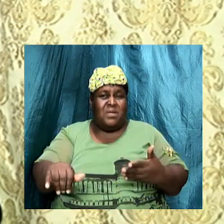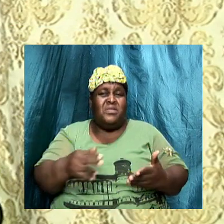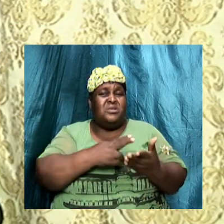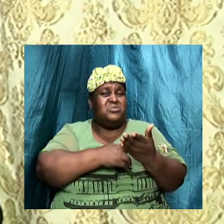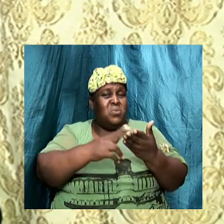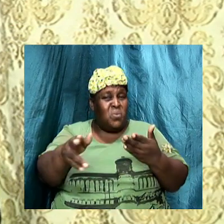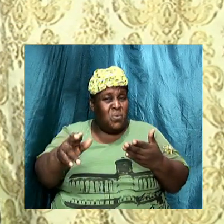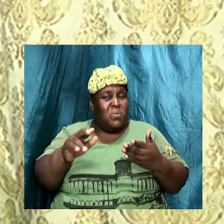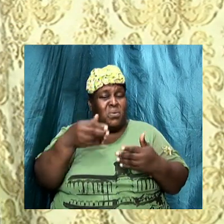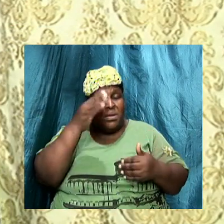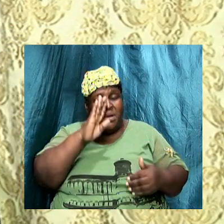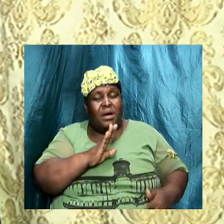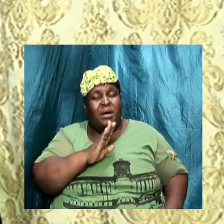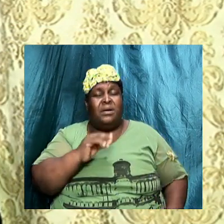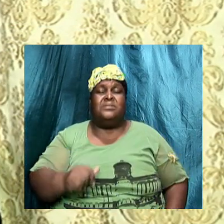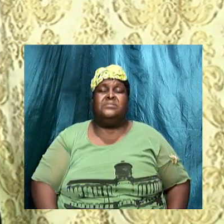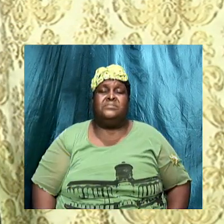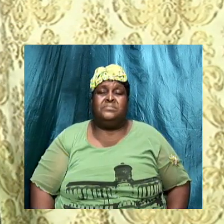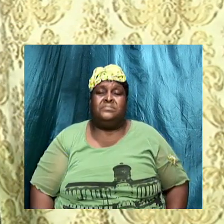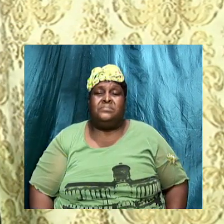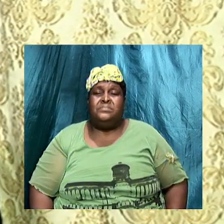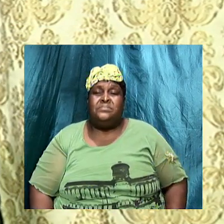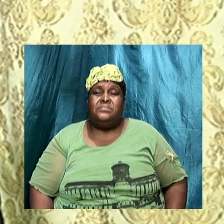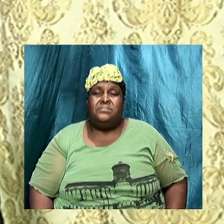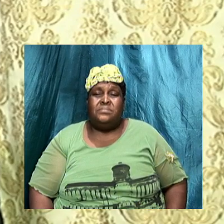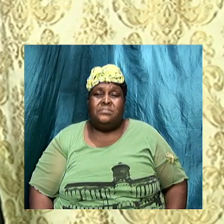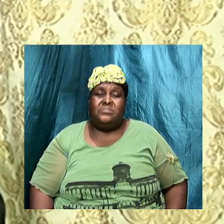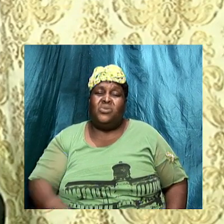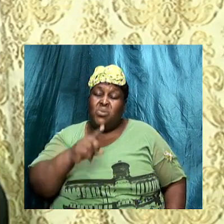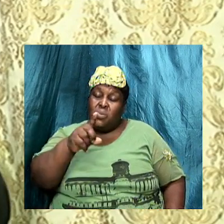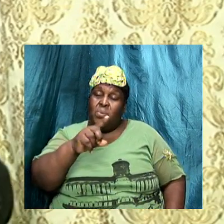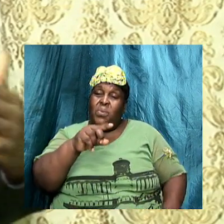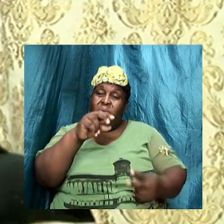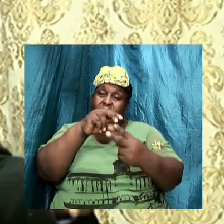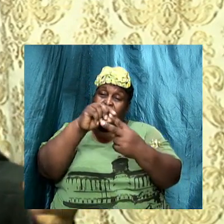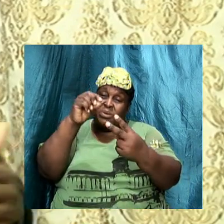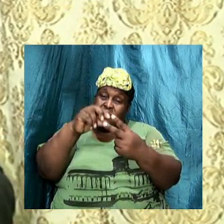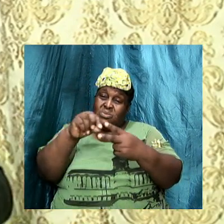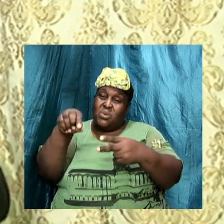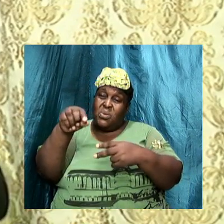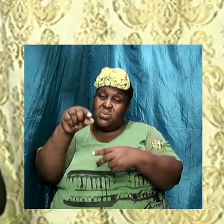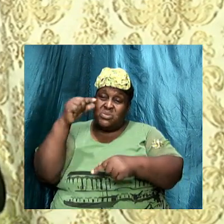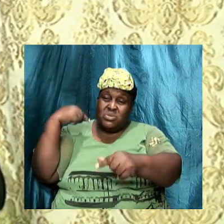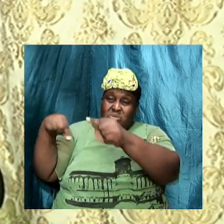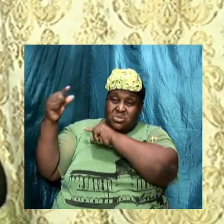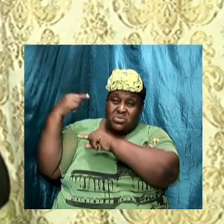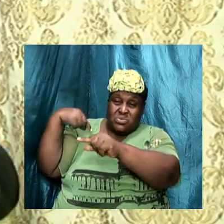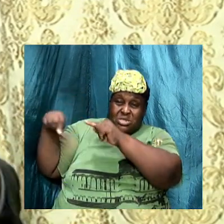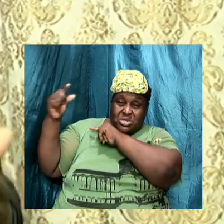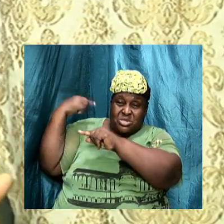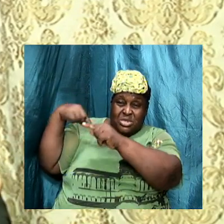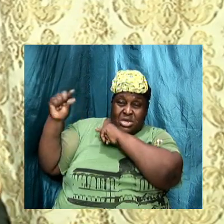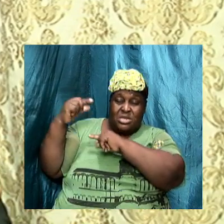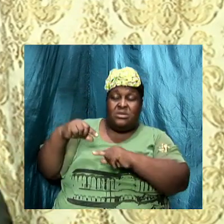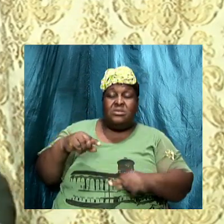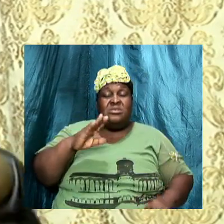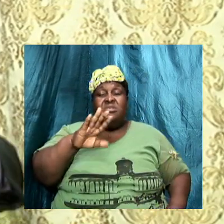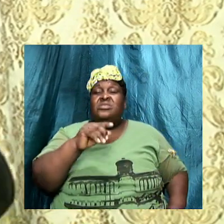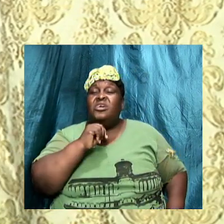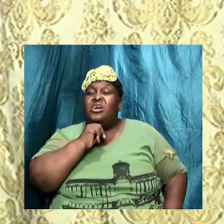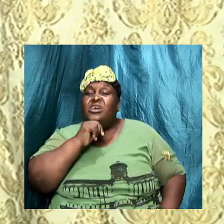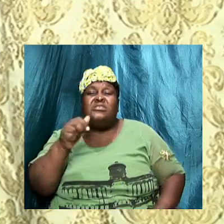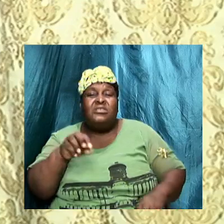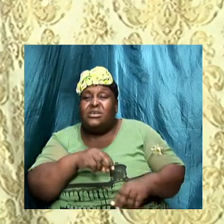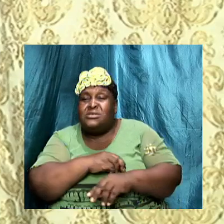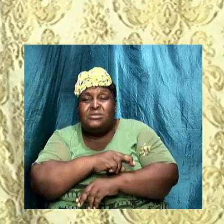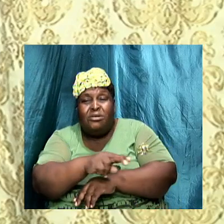Amen. 1 Peter 2, 9, But you're a chosen generation, so you're not any normal person now